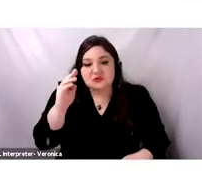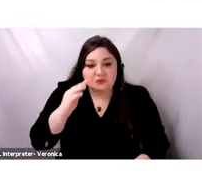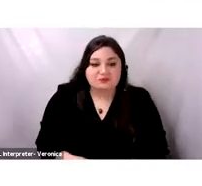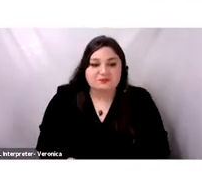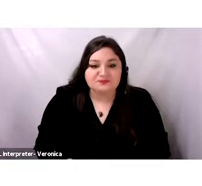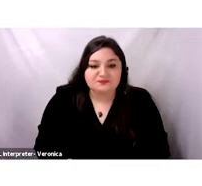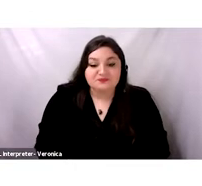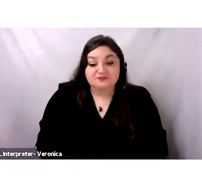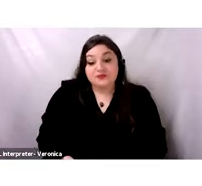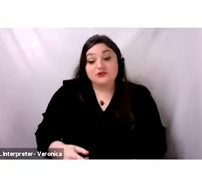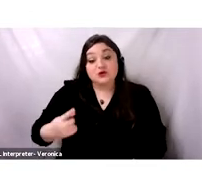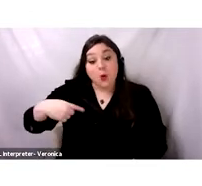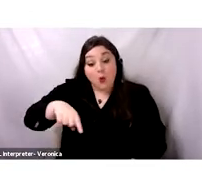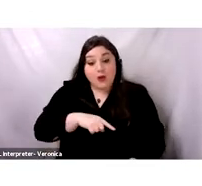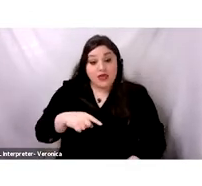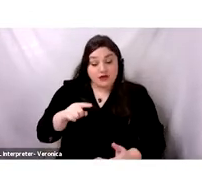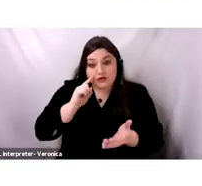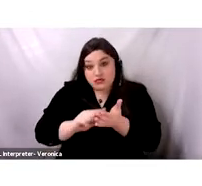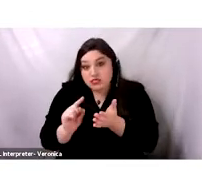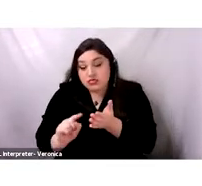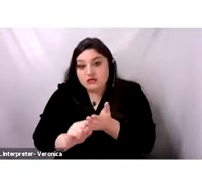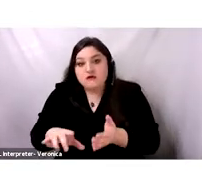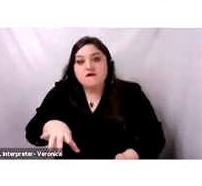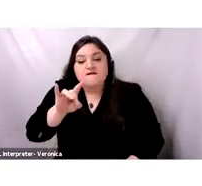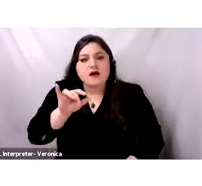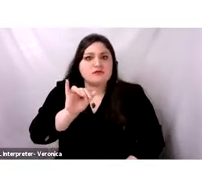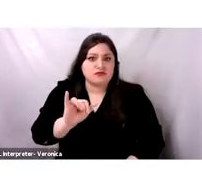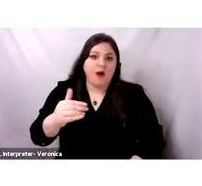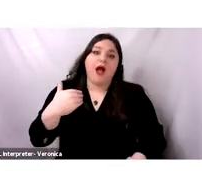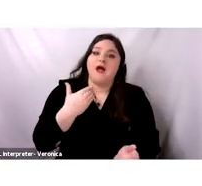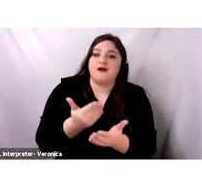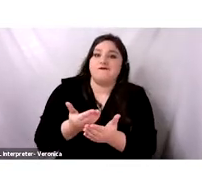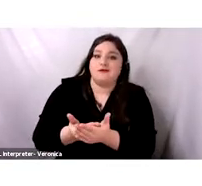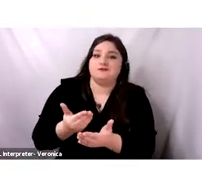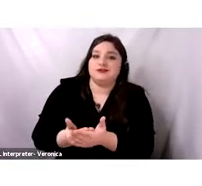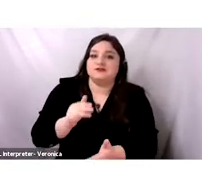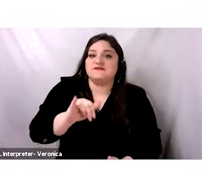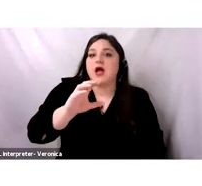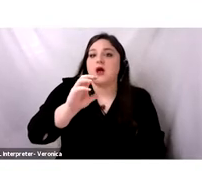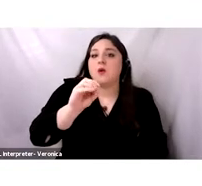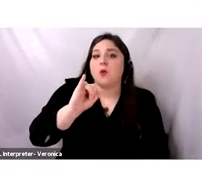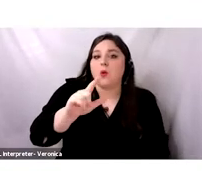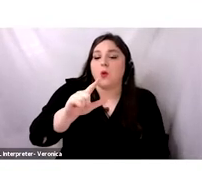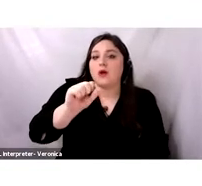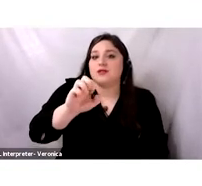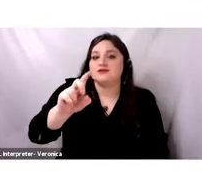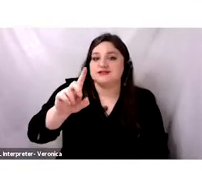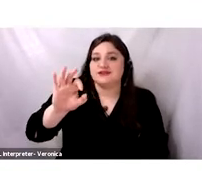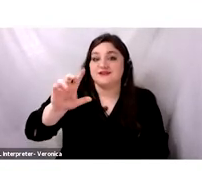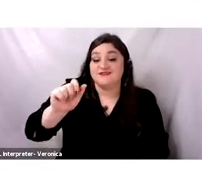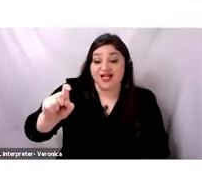Evidence of oilseed flax domestication dates back to around 9,000 years to Syria.